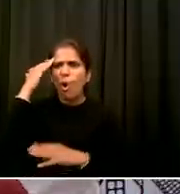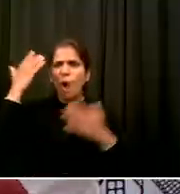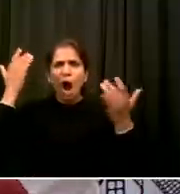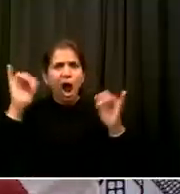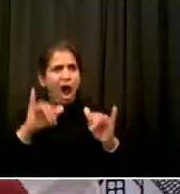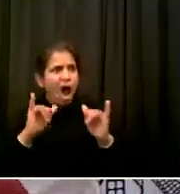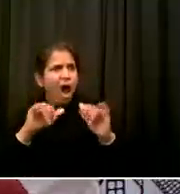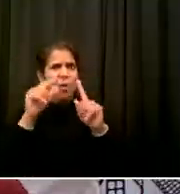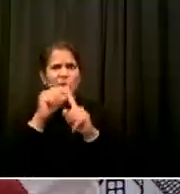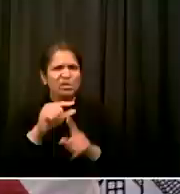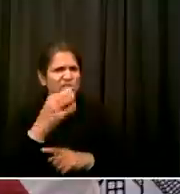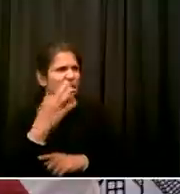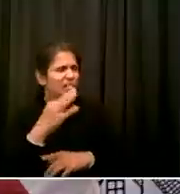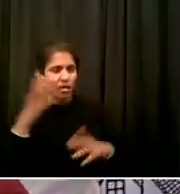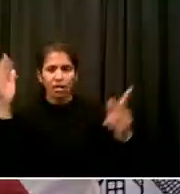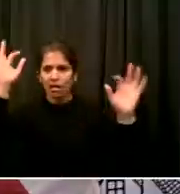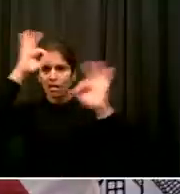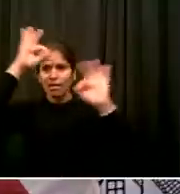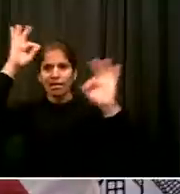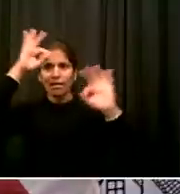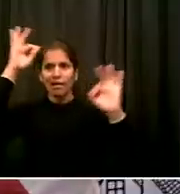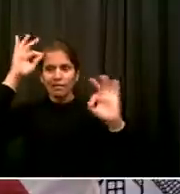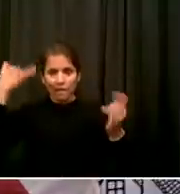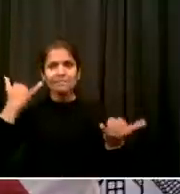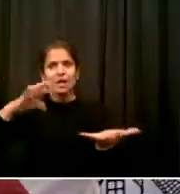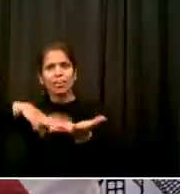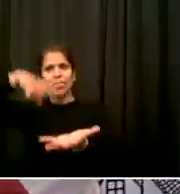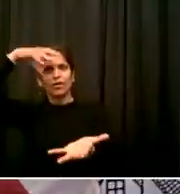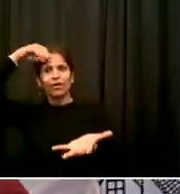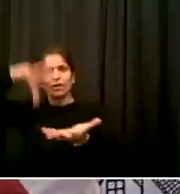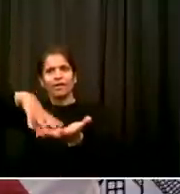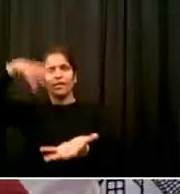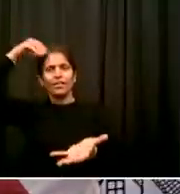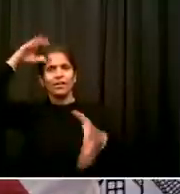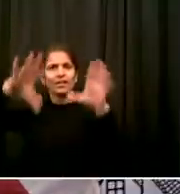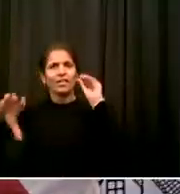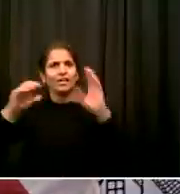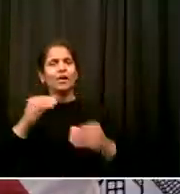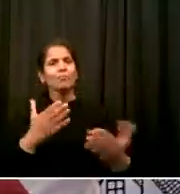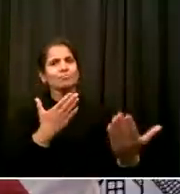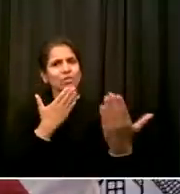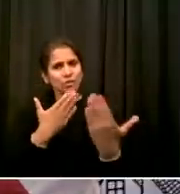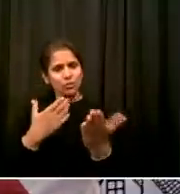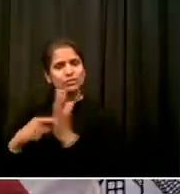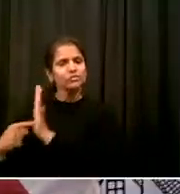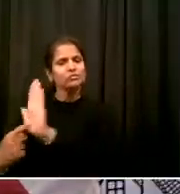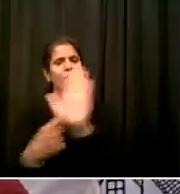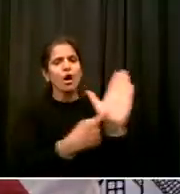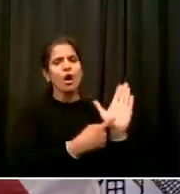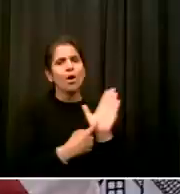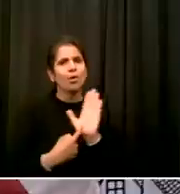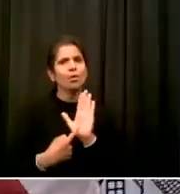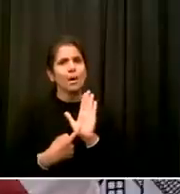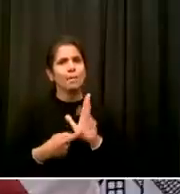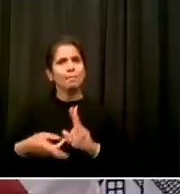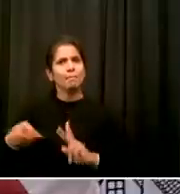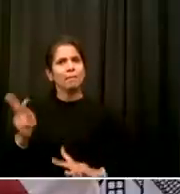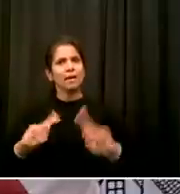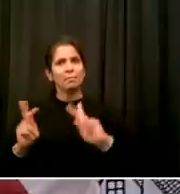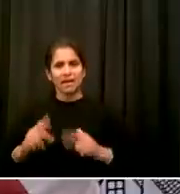How people have lived lives apart And how an understanding of our common truth has really never come